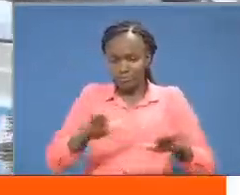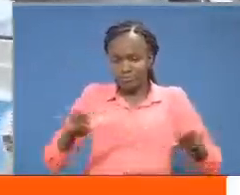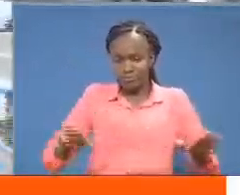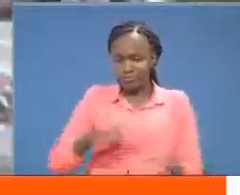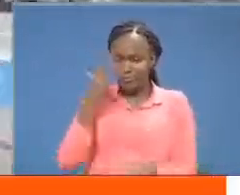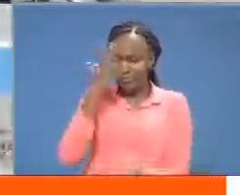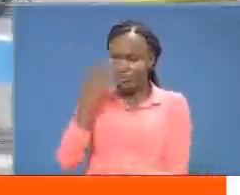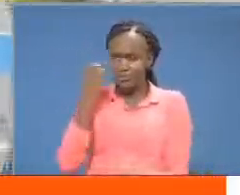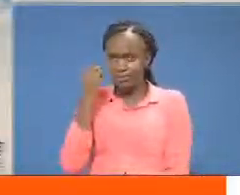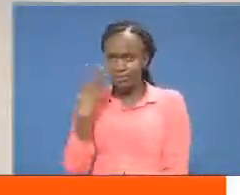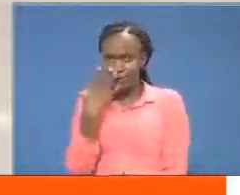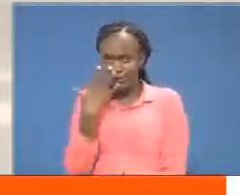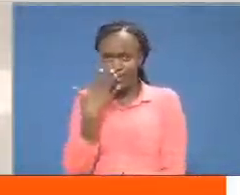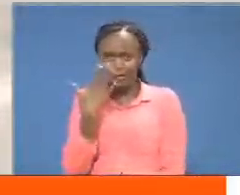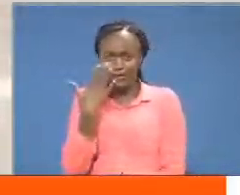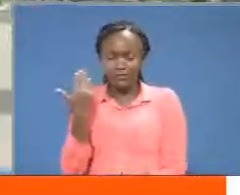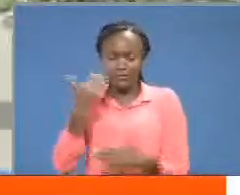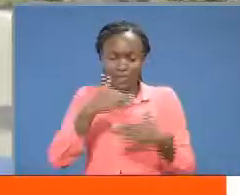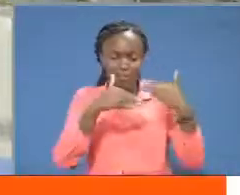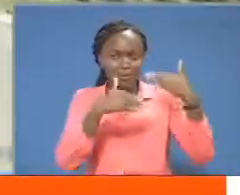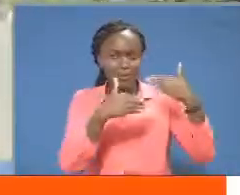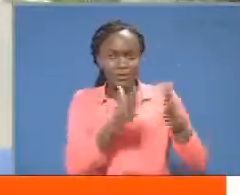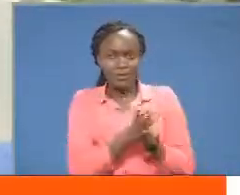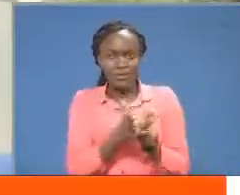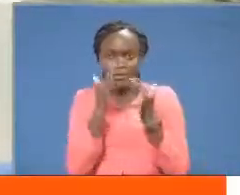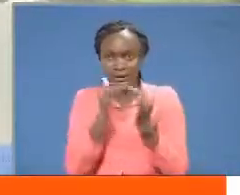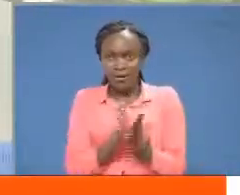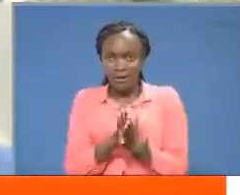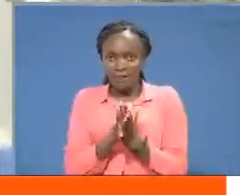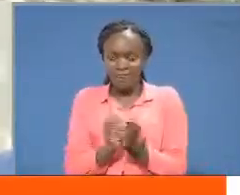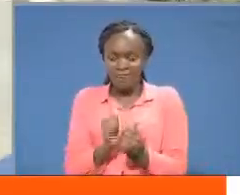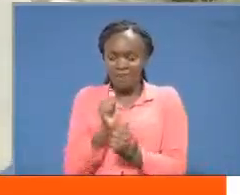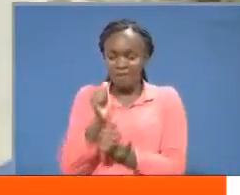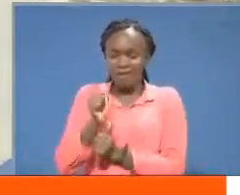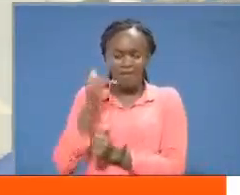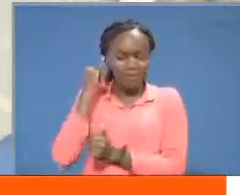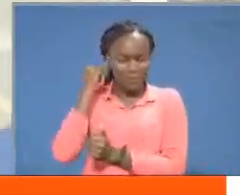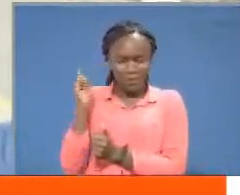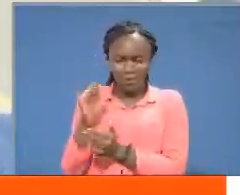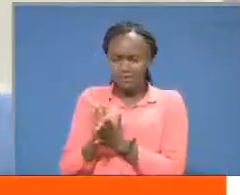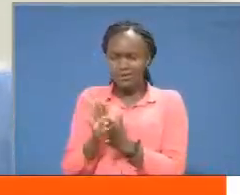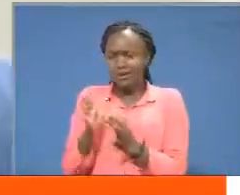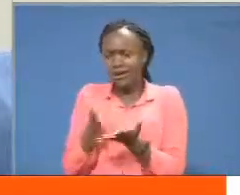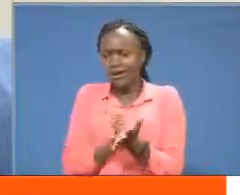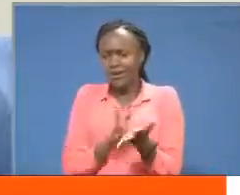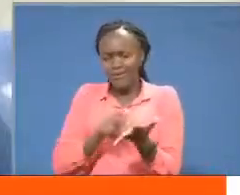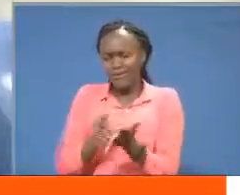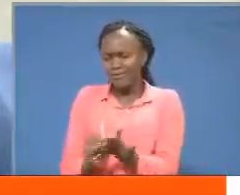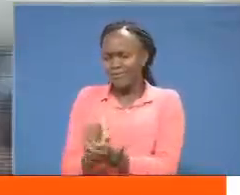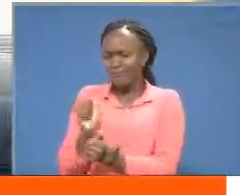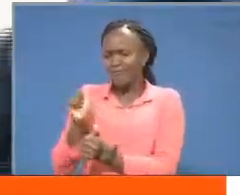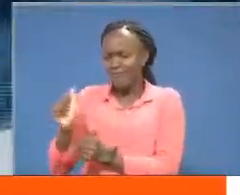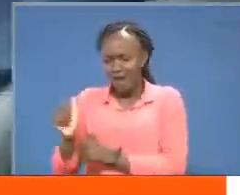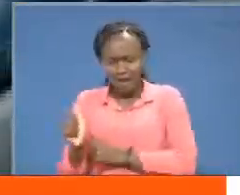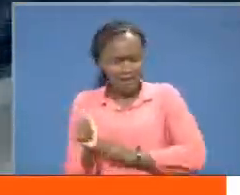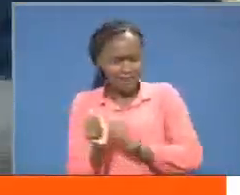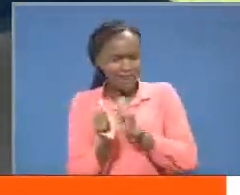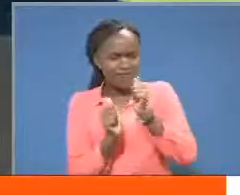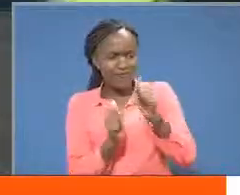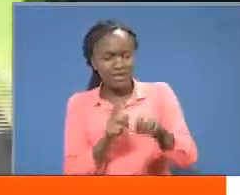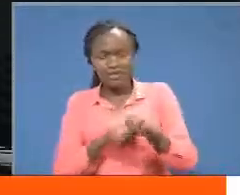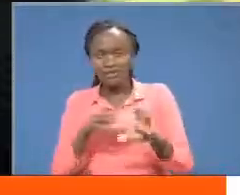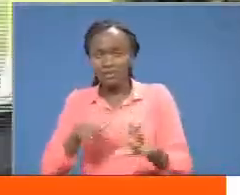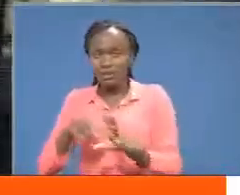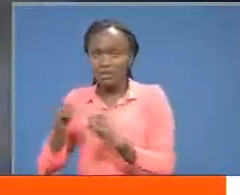beautiful classic buildings its vast fields can make one imagine the struggle students face while walking when attending